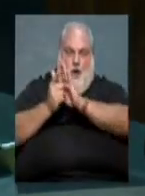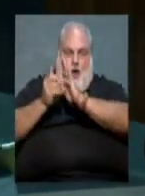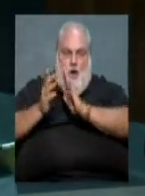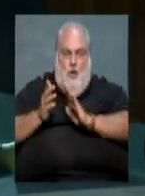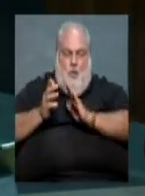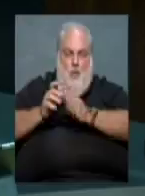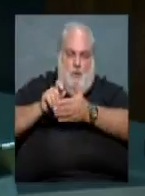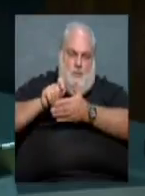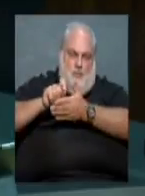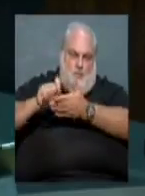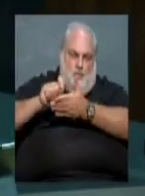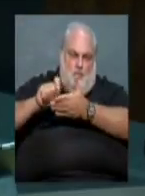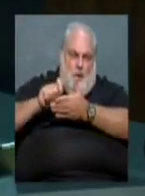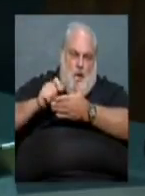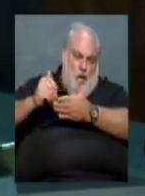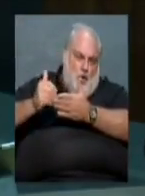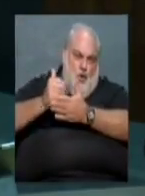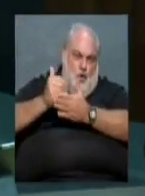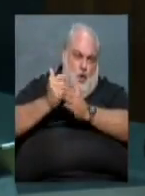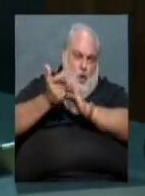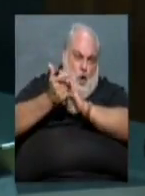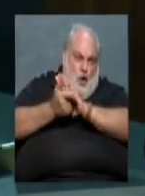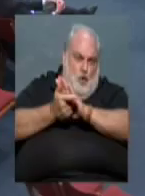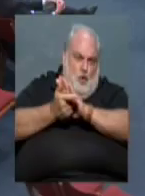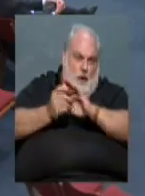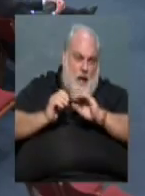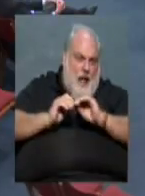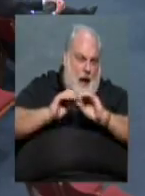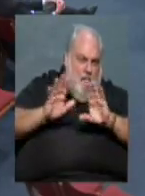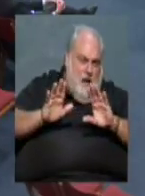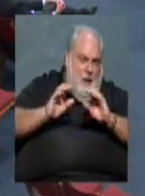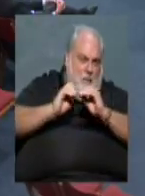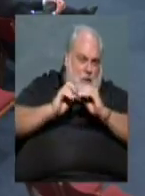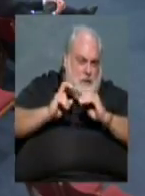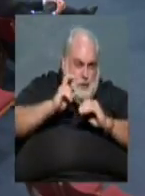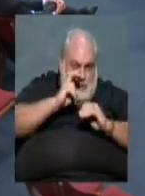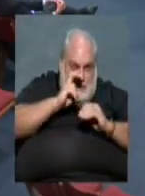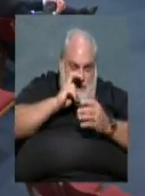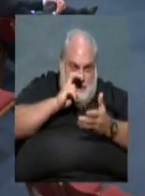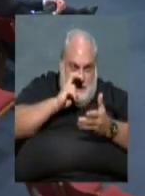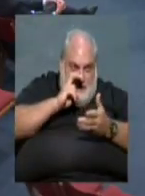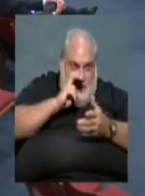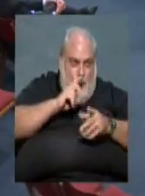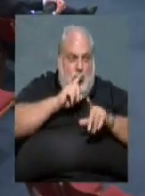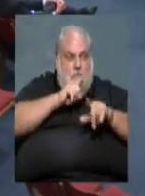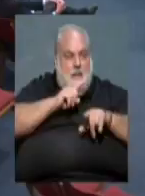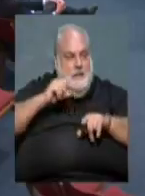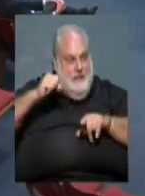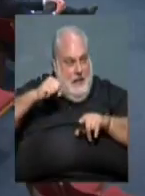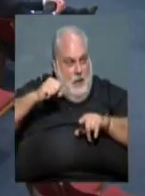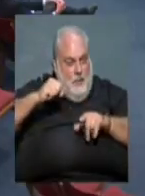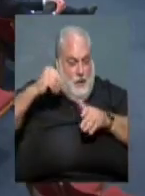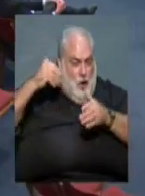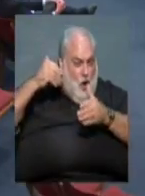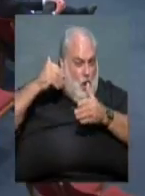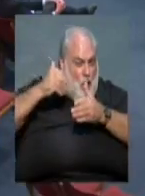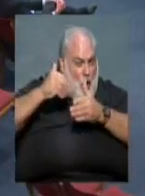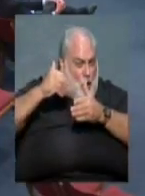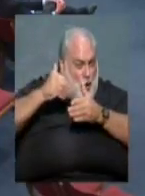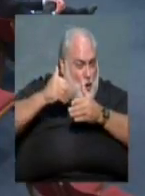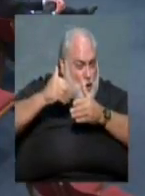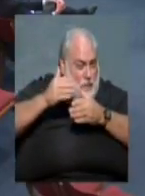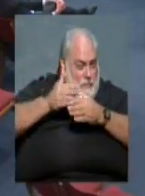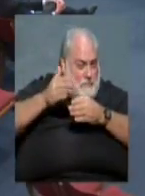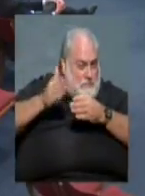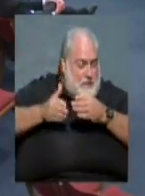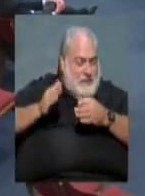new ordinance for us. That's right. That's a yes. Are we getting close? Because it seems like it's